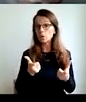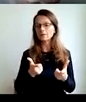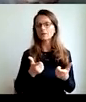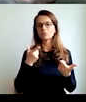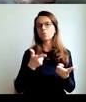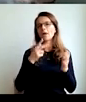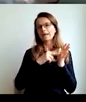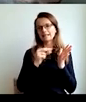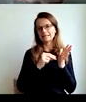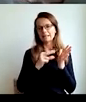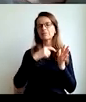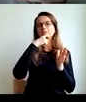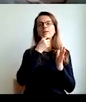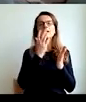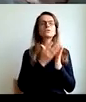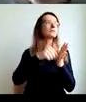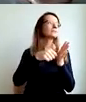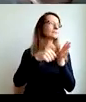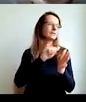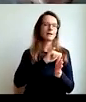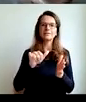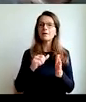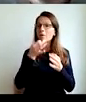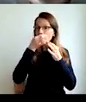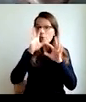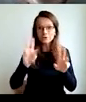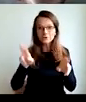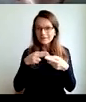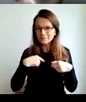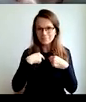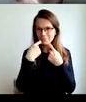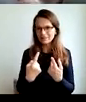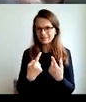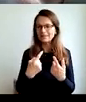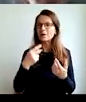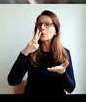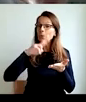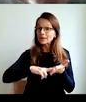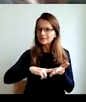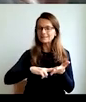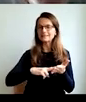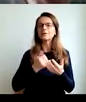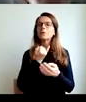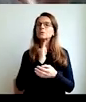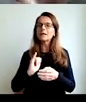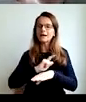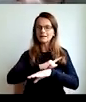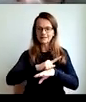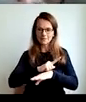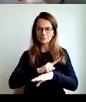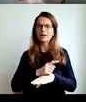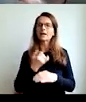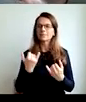social life, being part of the family, part of the community, and every